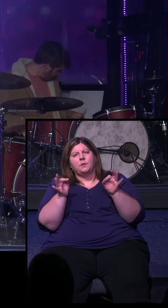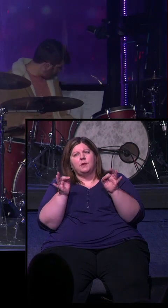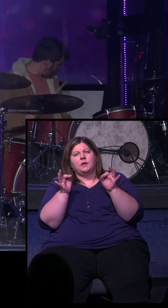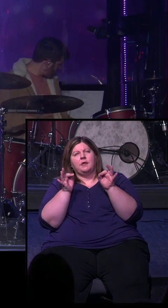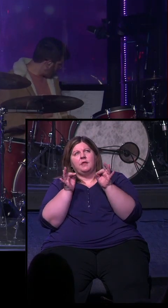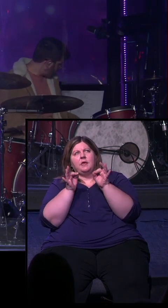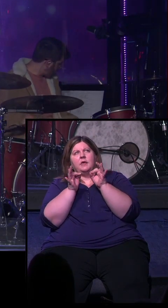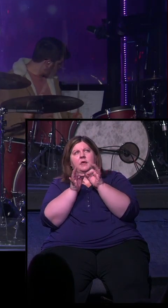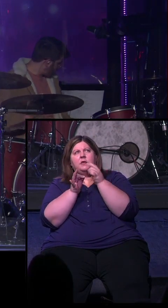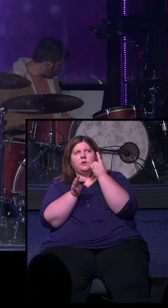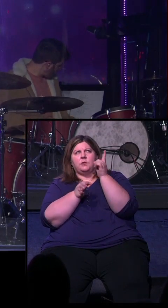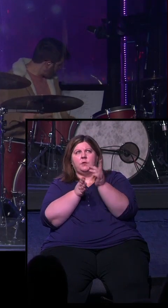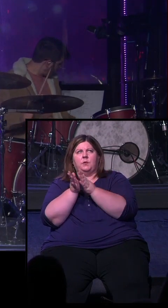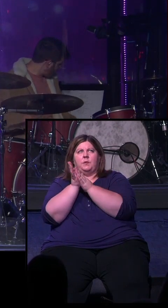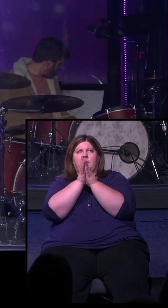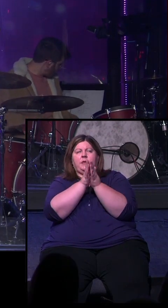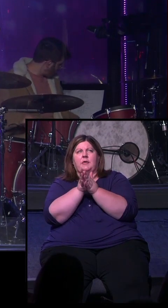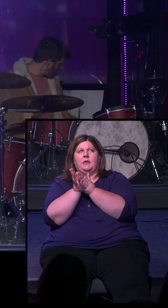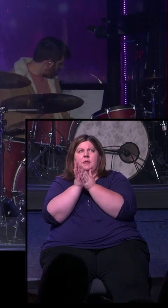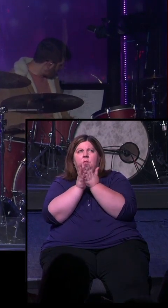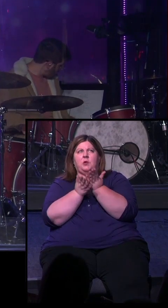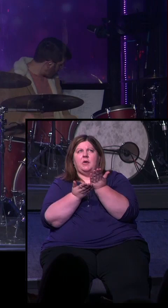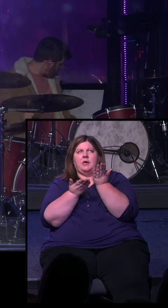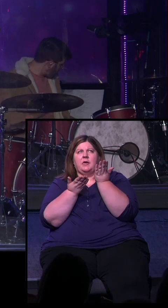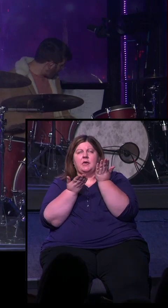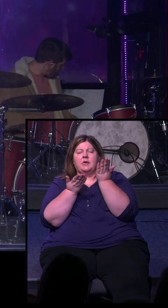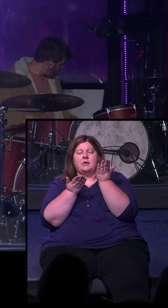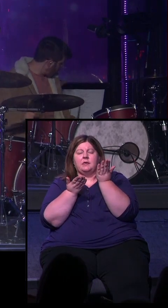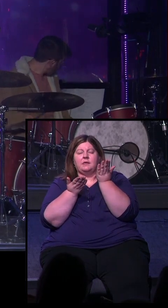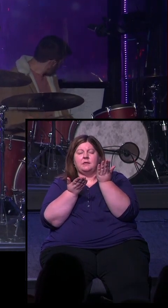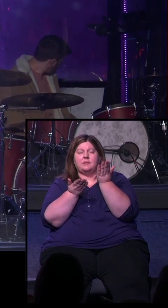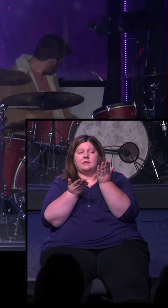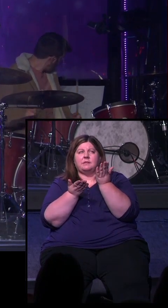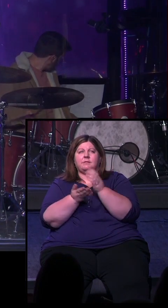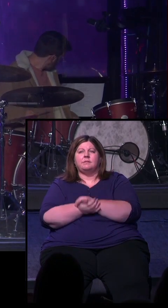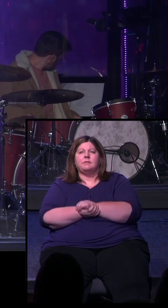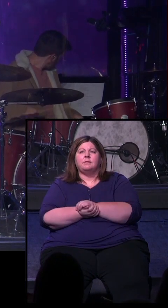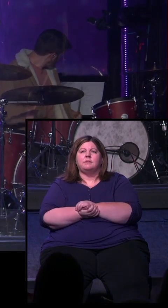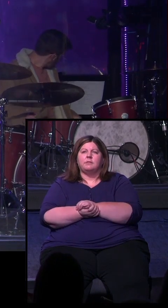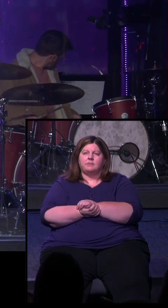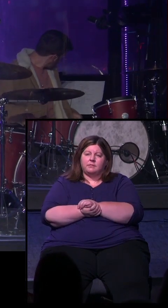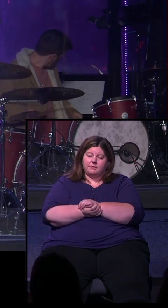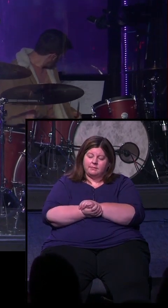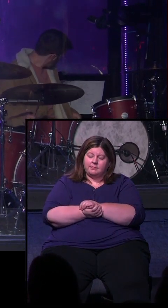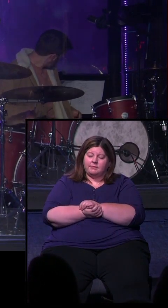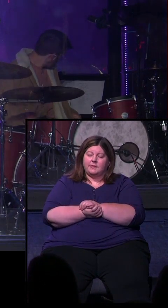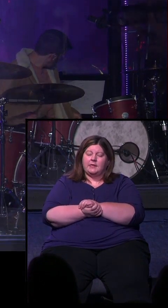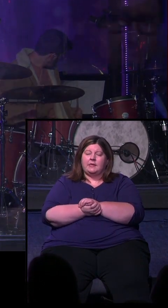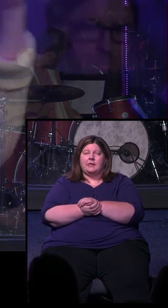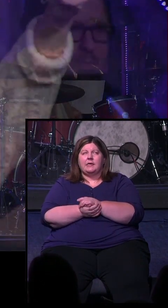worthy to be praised. That's one big choir. Let's sing we give.